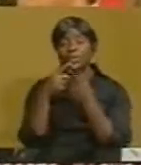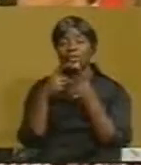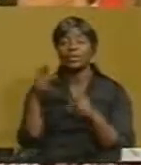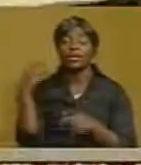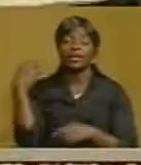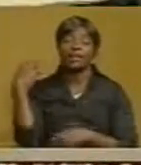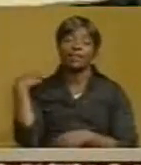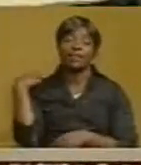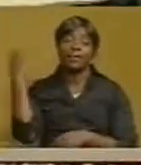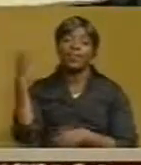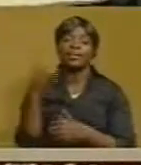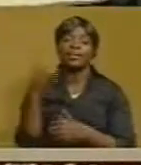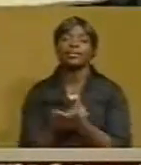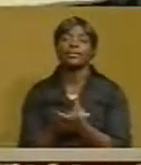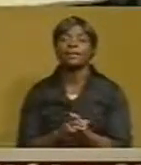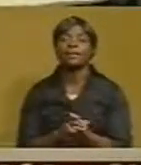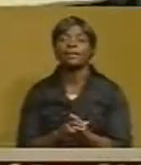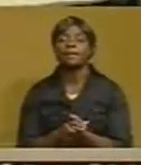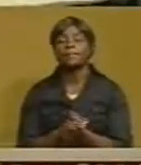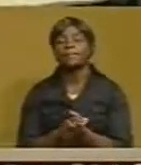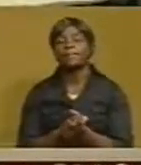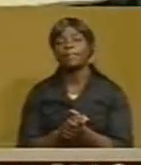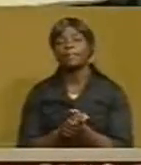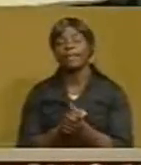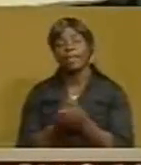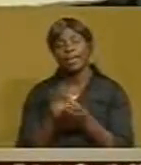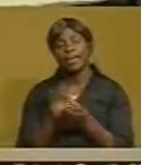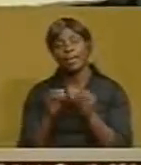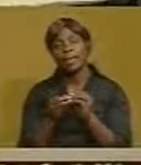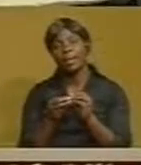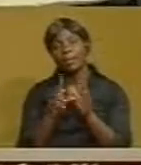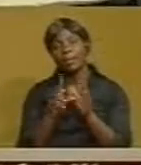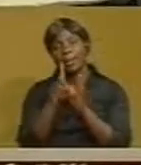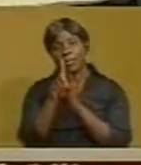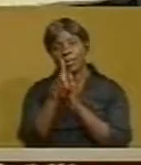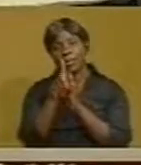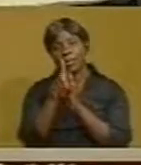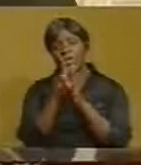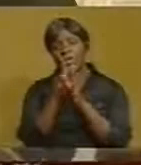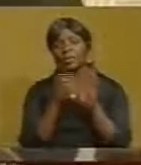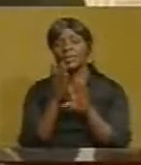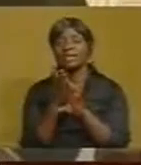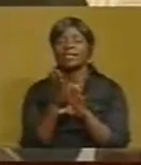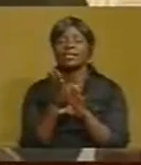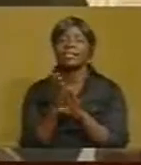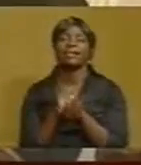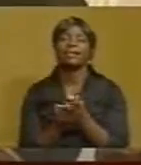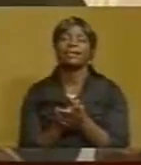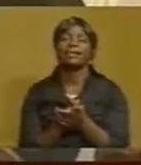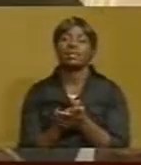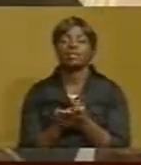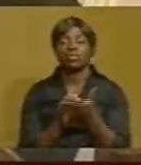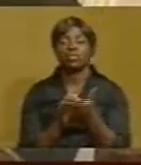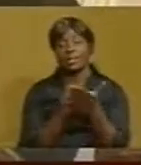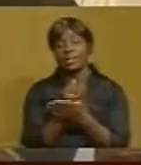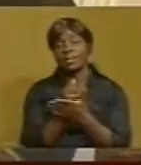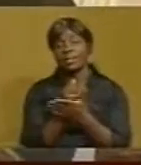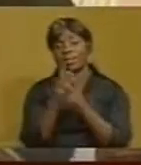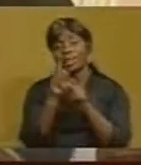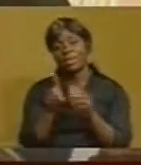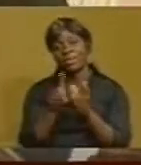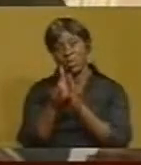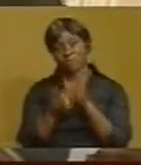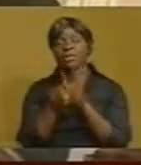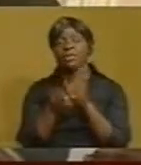embarking on a massive skills development program under the Community Colleges Initiative. My government is doing